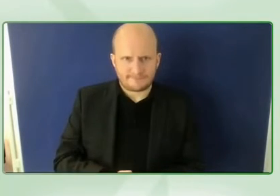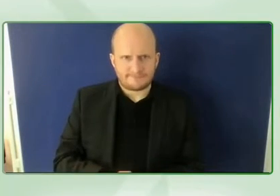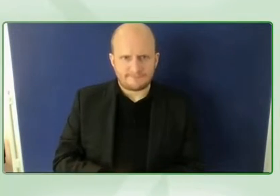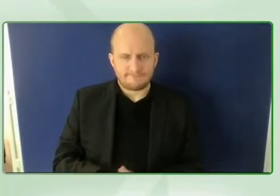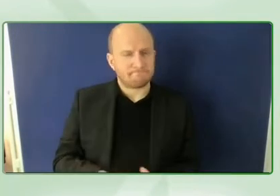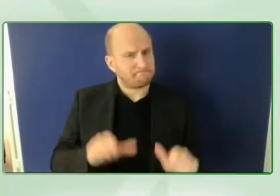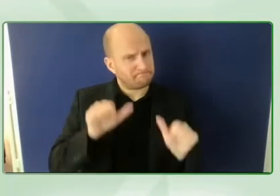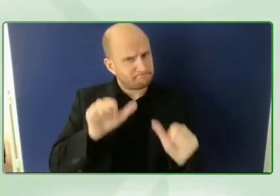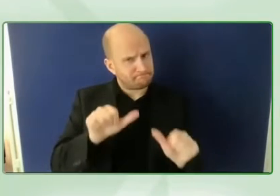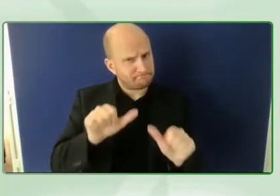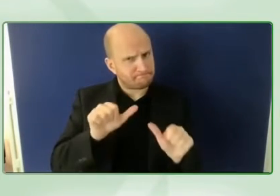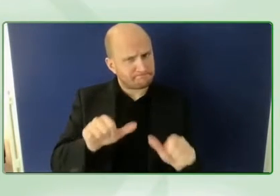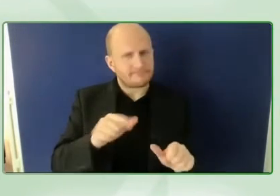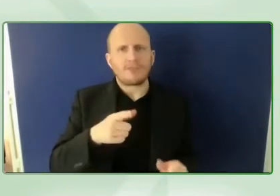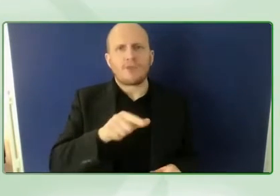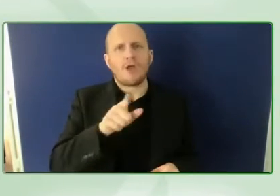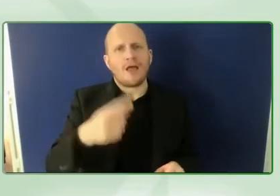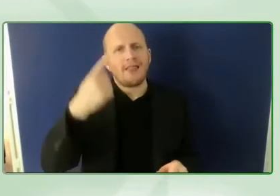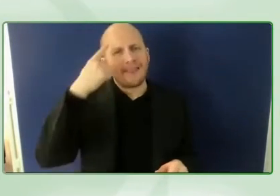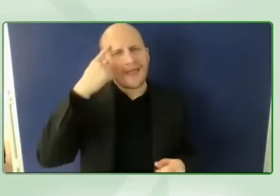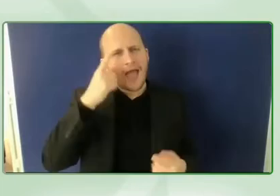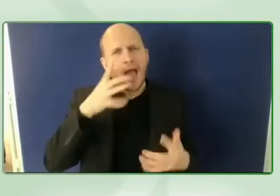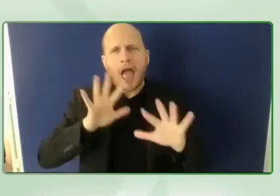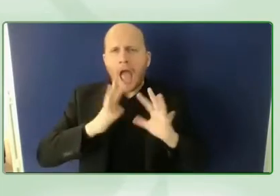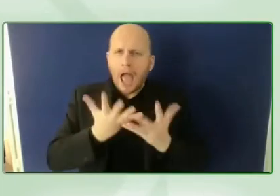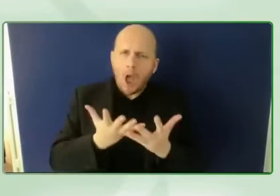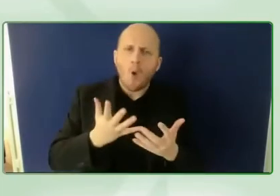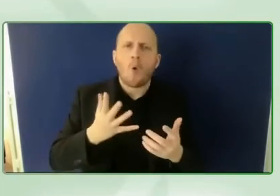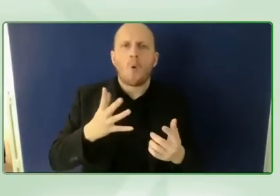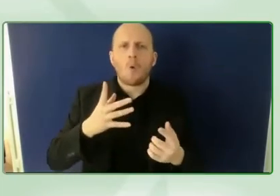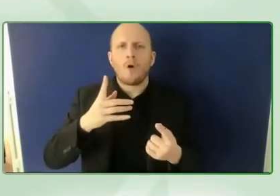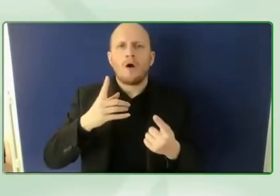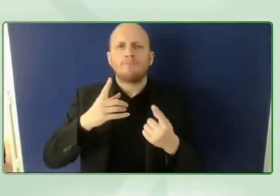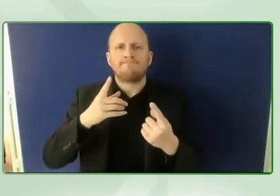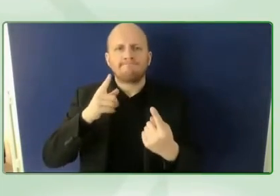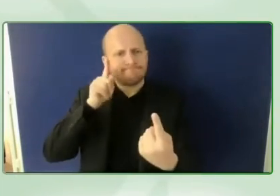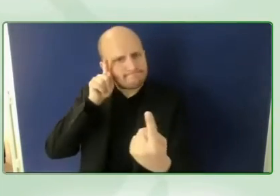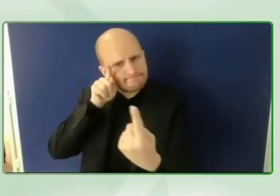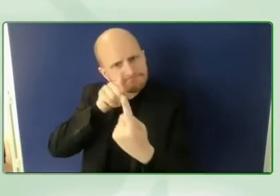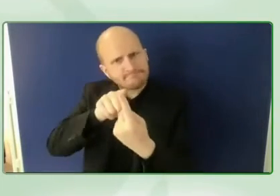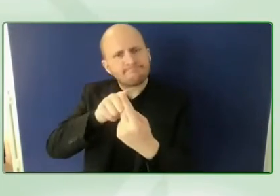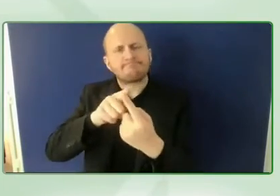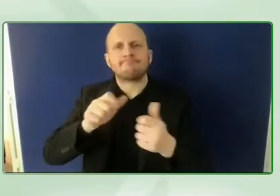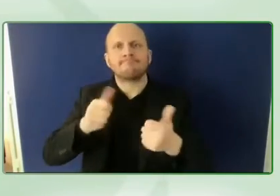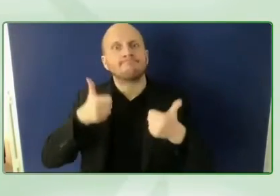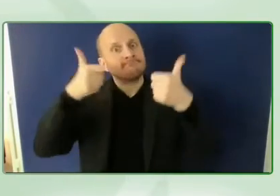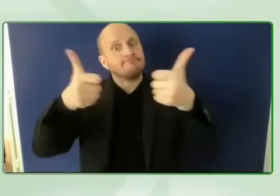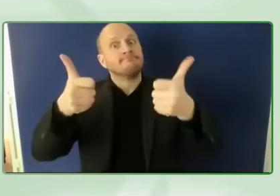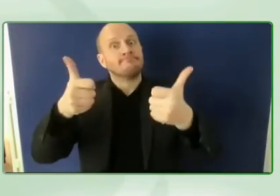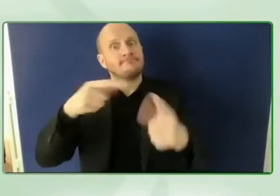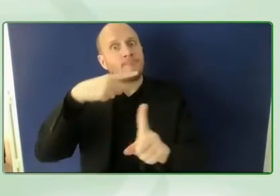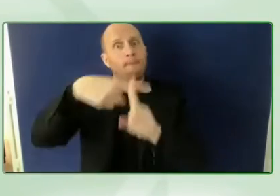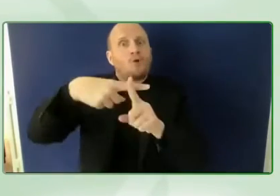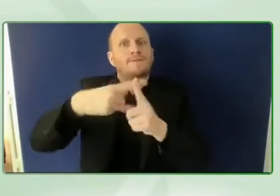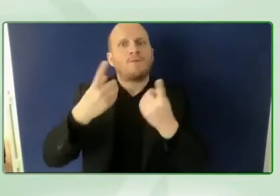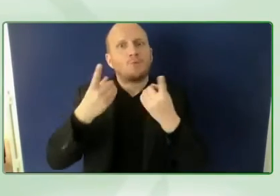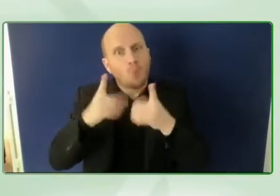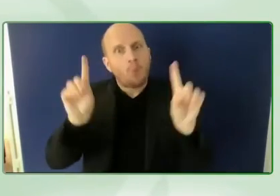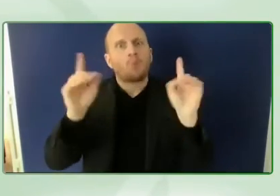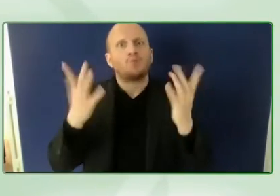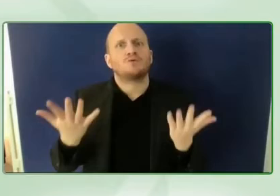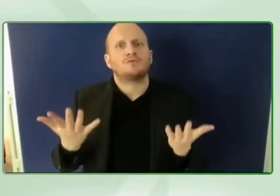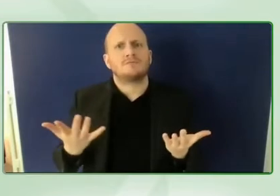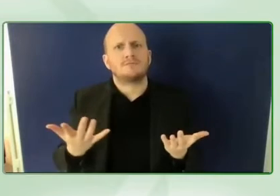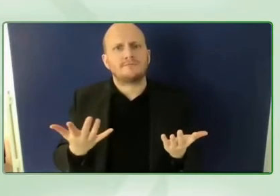approach and to understand that uh we need to the mainstream in all societies and in all spheres of society